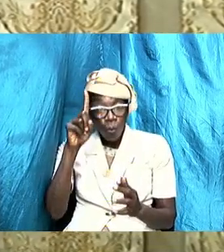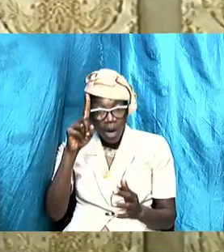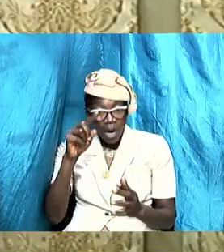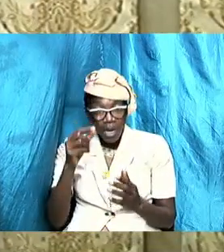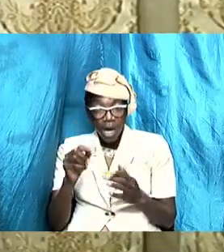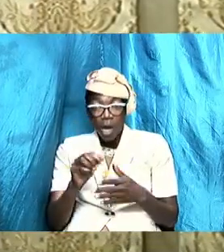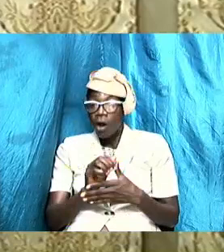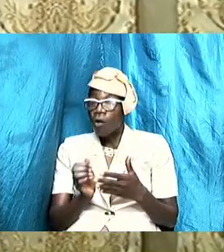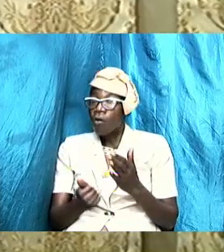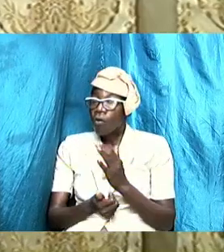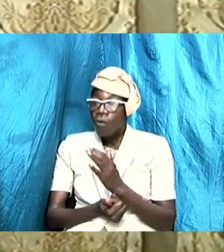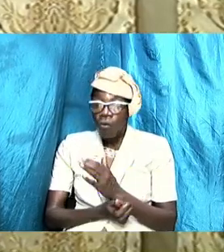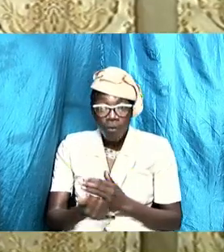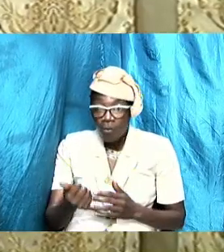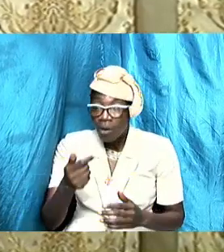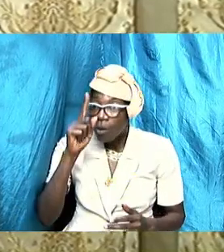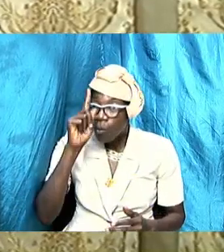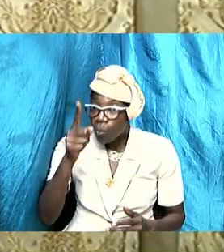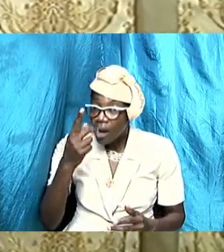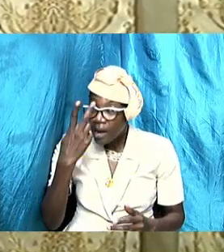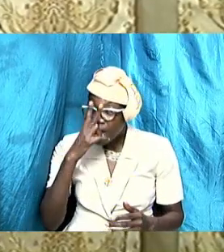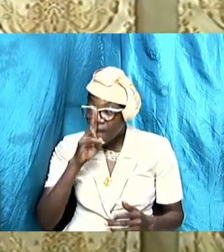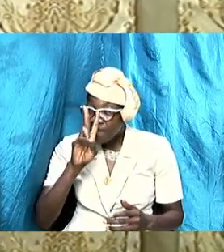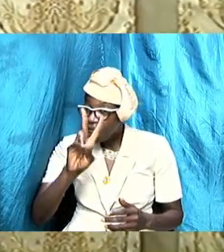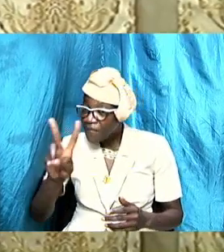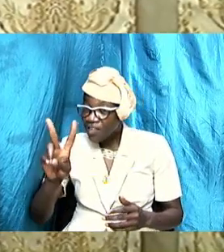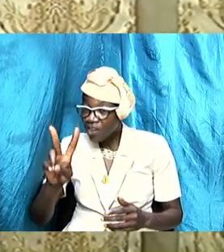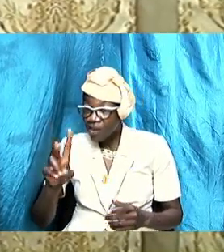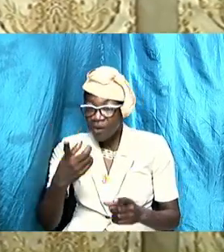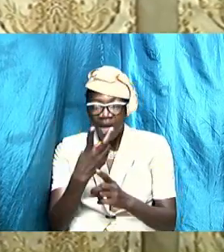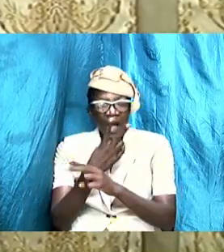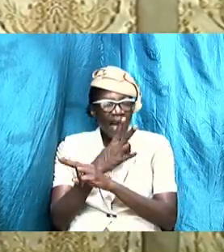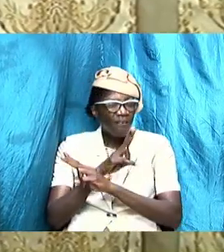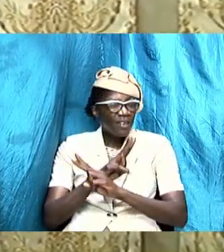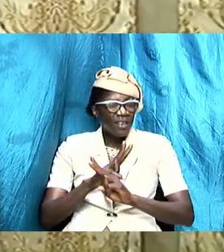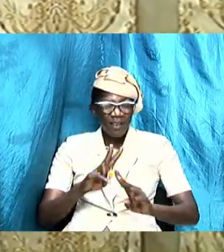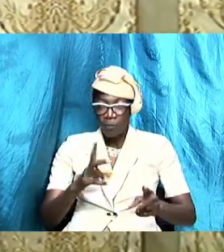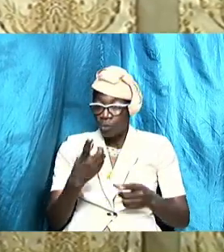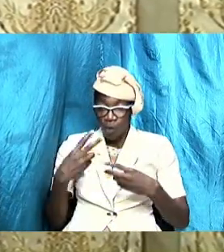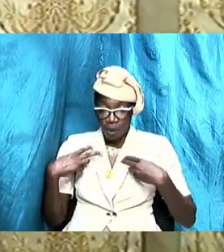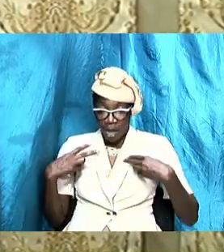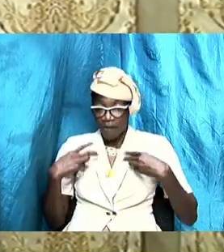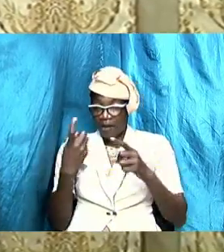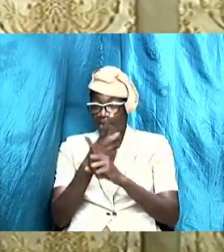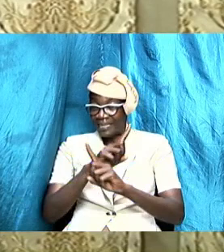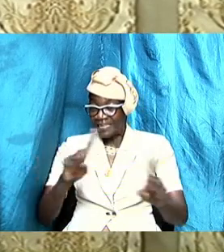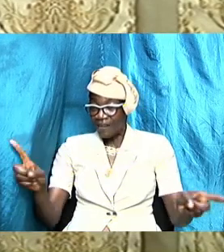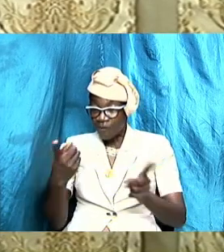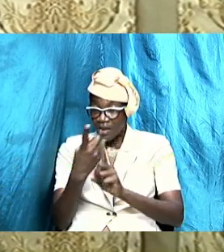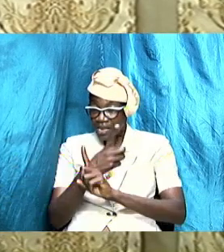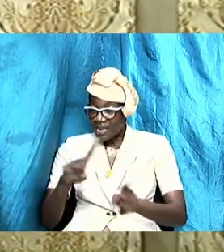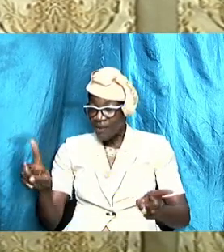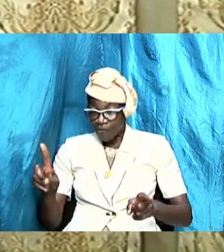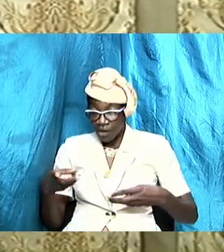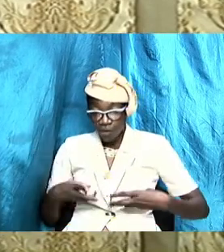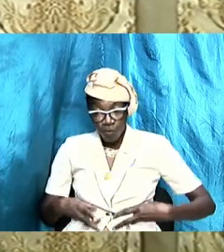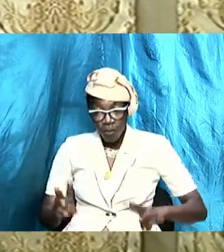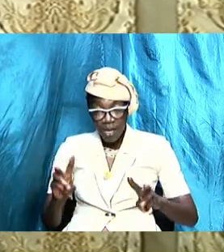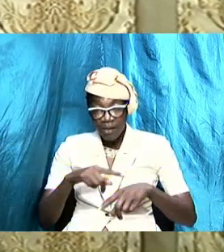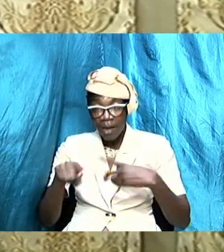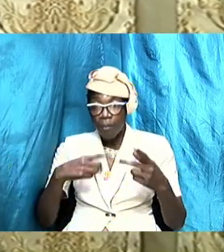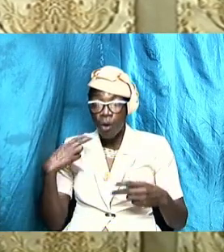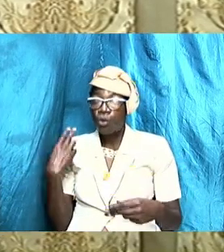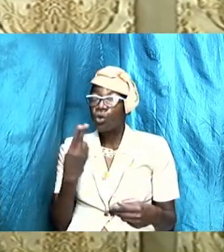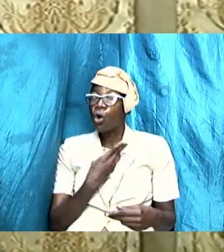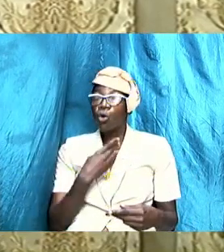personalities even though we have different things are different ways that we approach different things there is